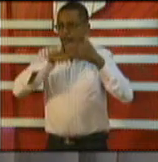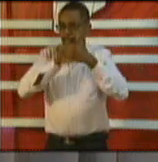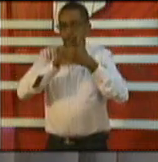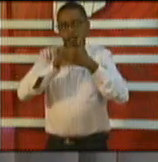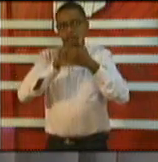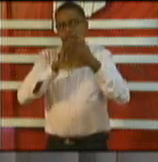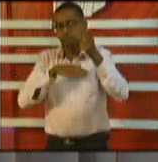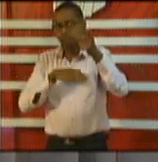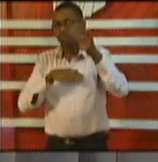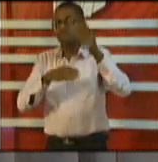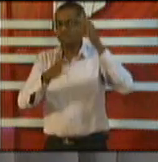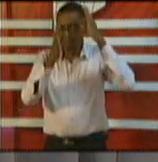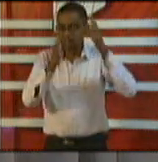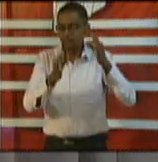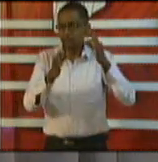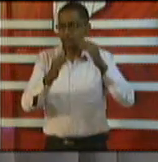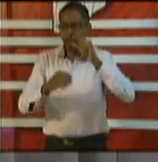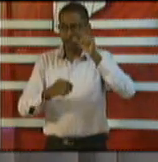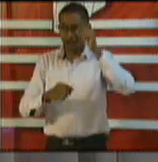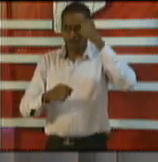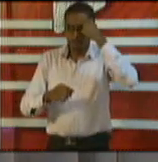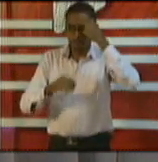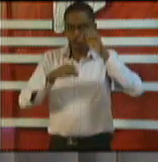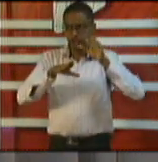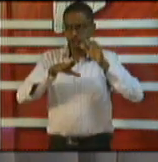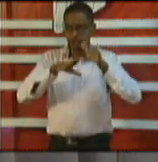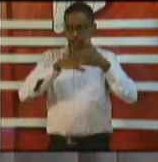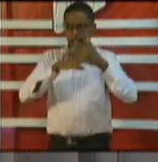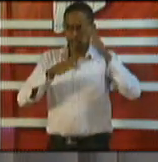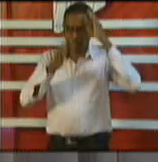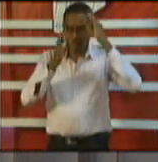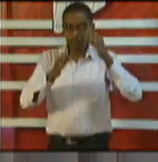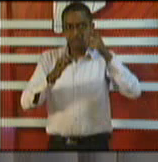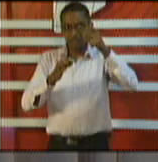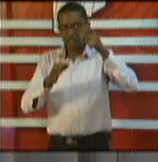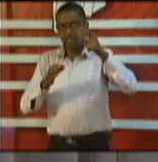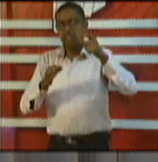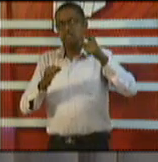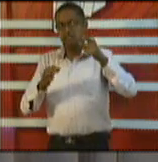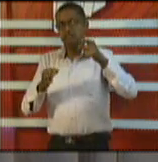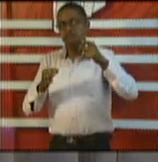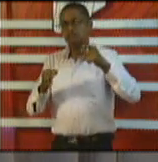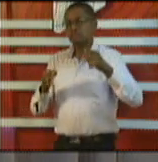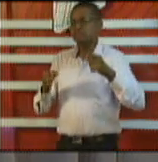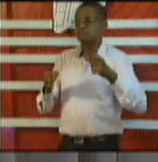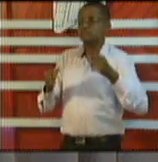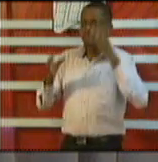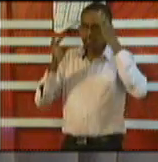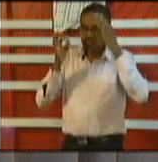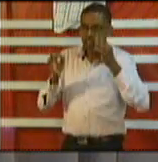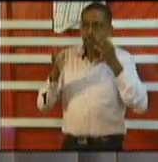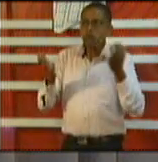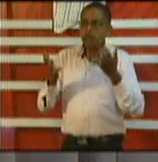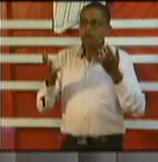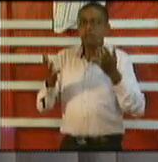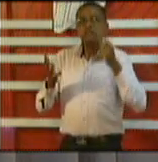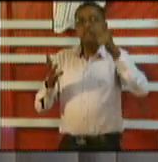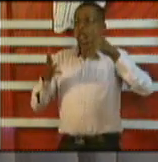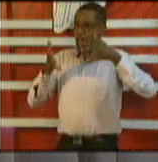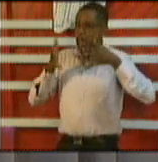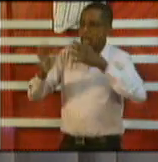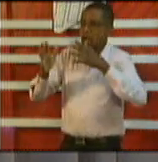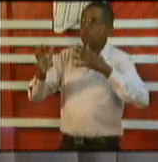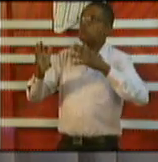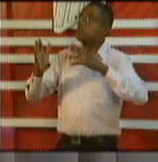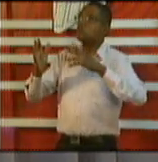of jamaica has taken quite a few very different decisions to trinidad and tobago so they have decided that they're allowing international travel